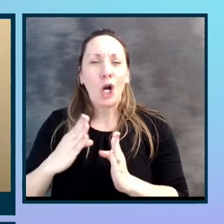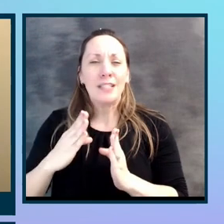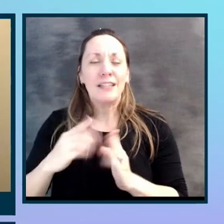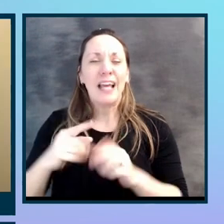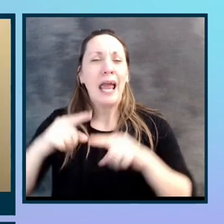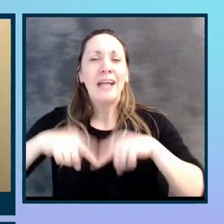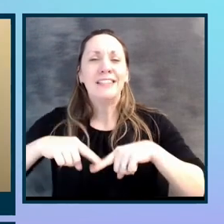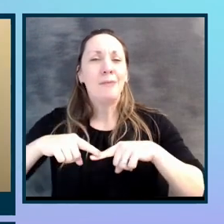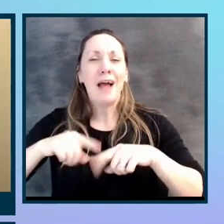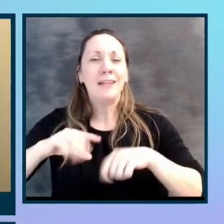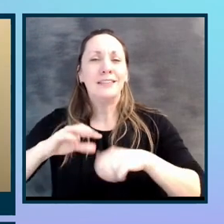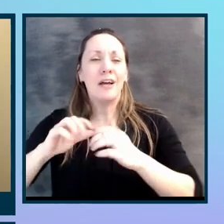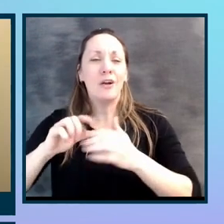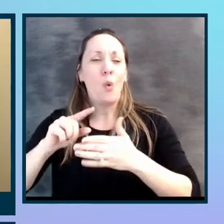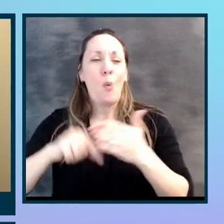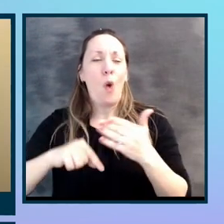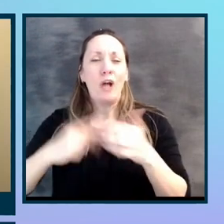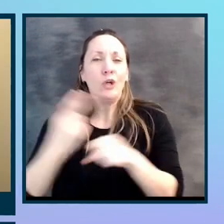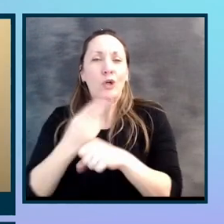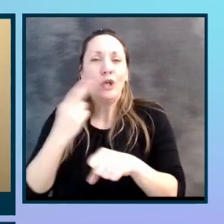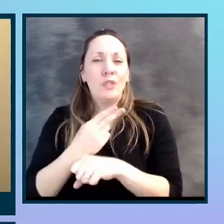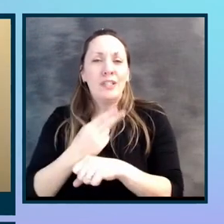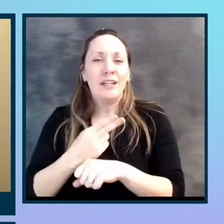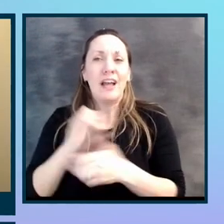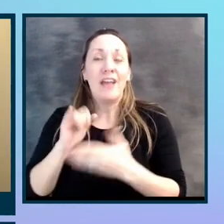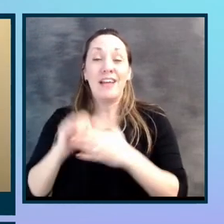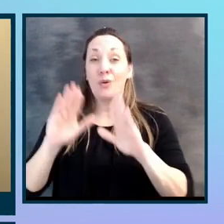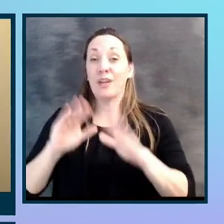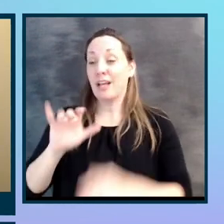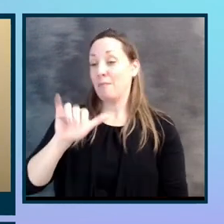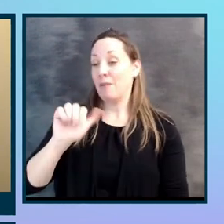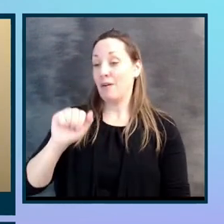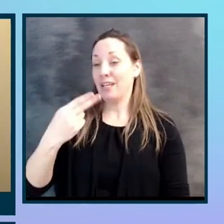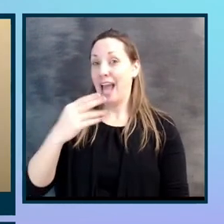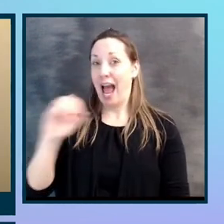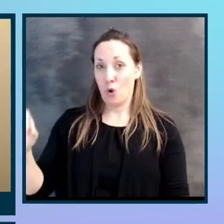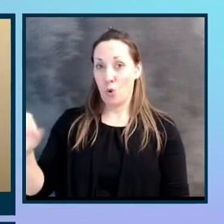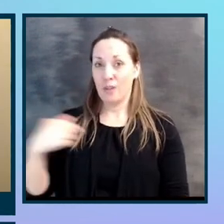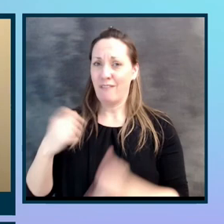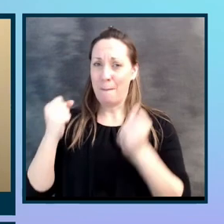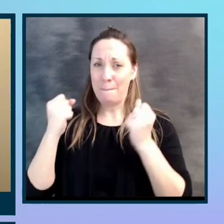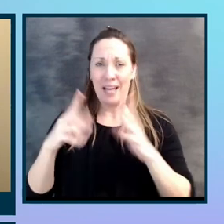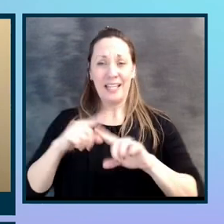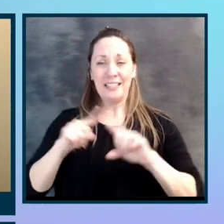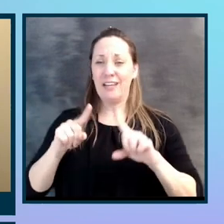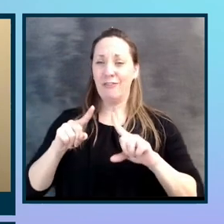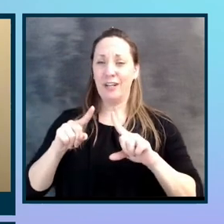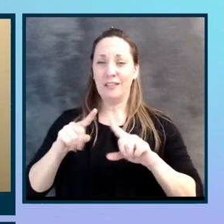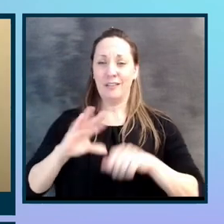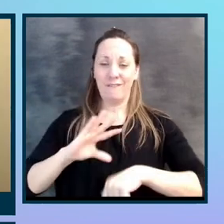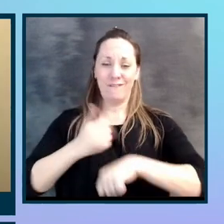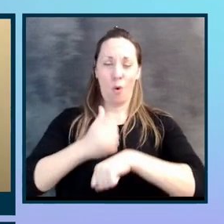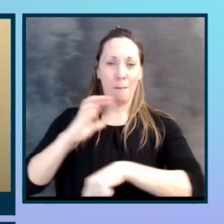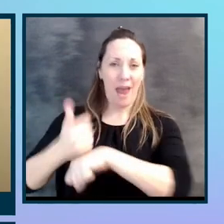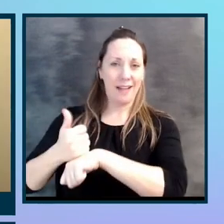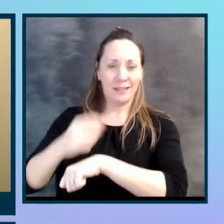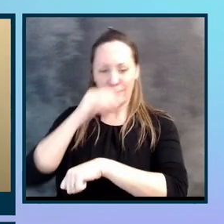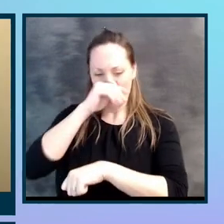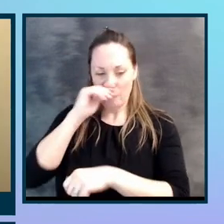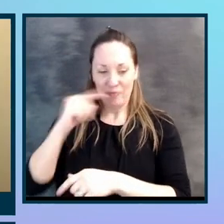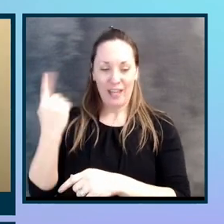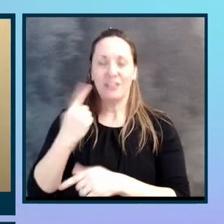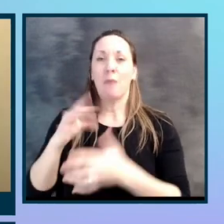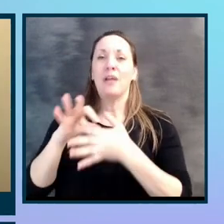format you plan. mean, that's that's the other great thing about Yahoo Fantasy. They have so many different formats and everything that they have something for